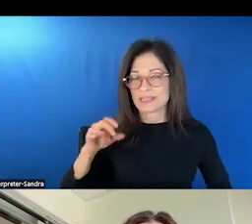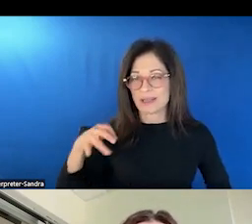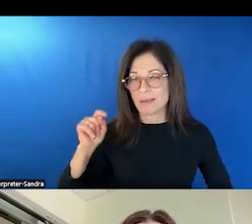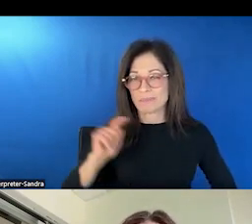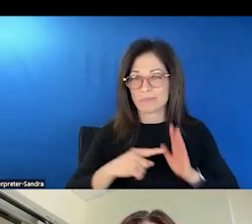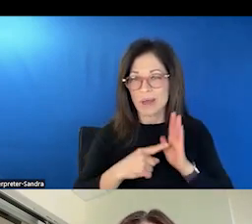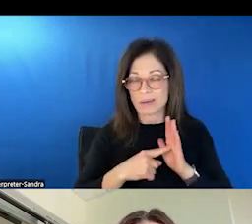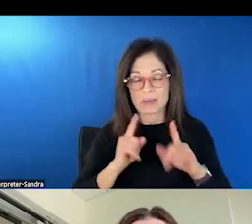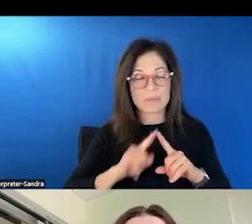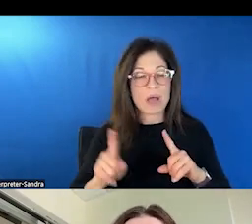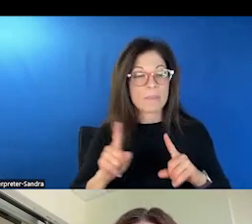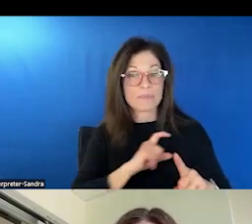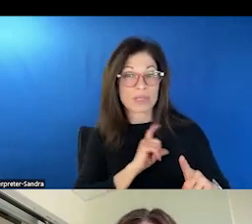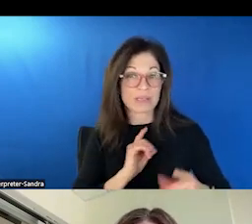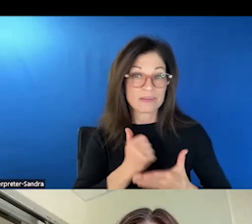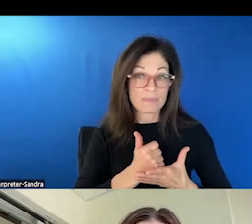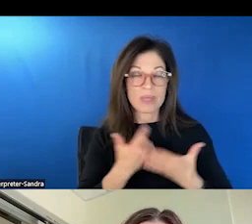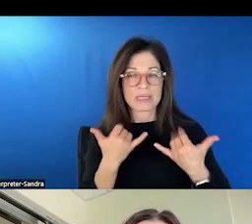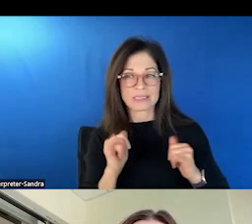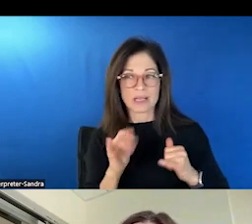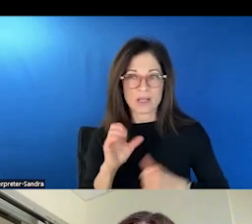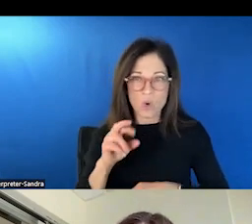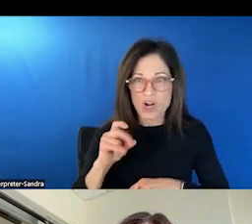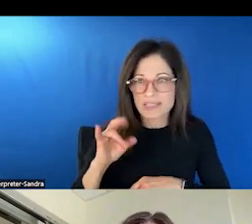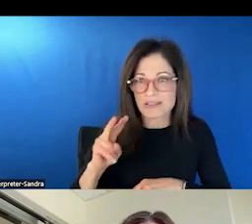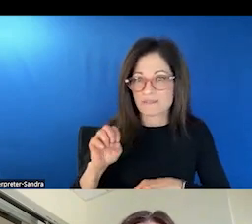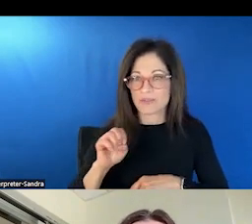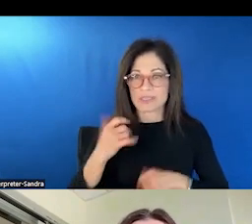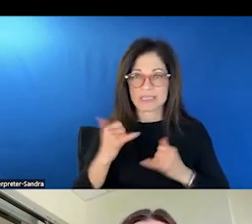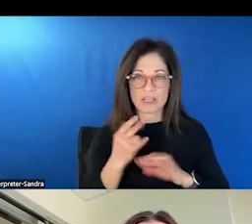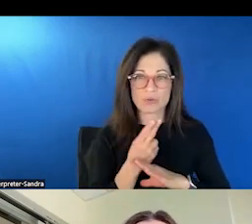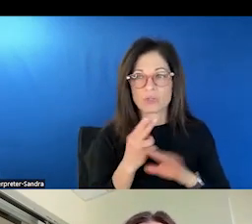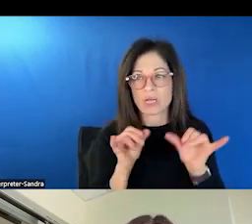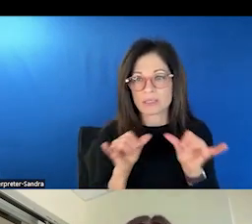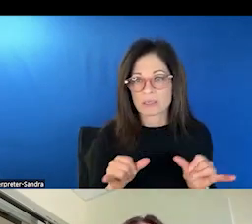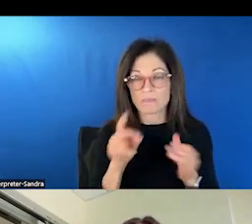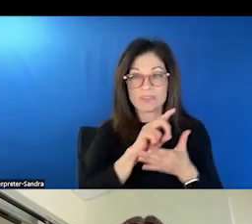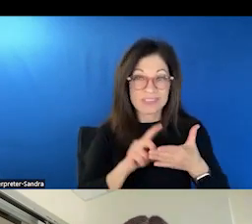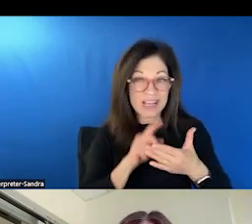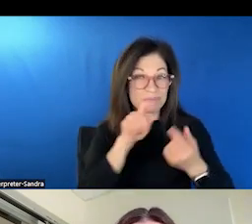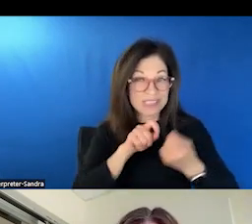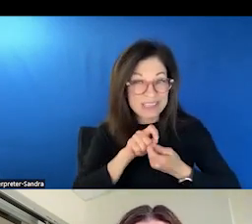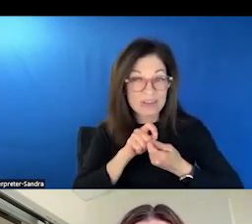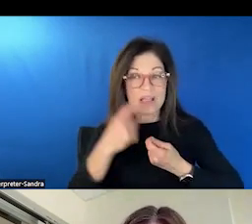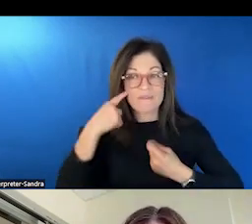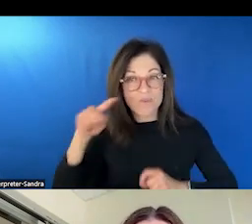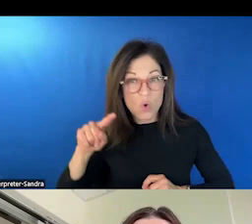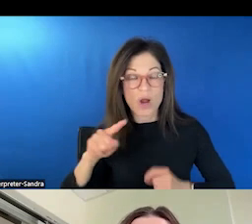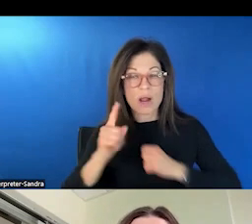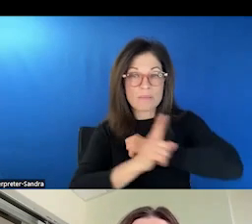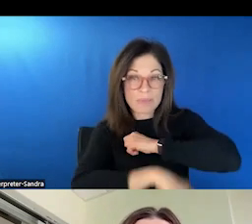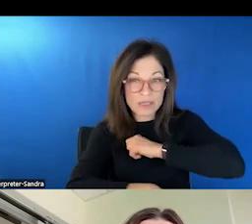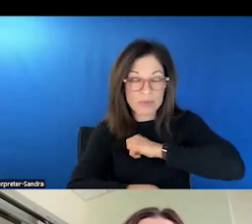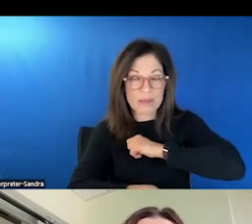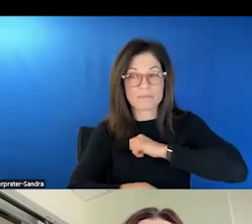uh, police intervention is still a coercive intervention. It's still using a system that was designed specifically for punitive punishment.